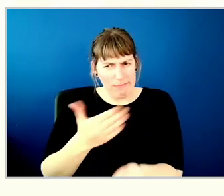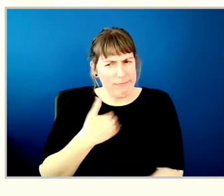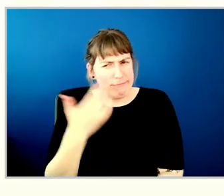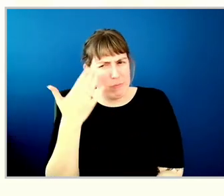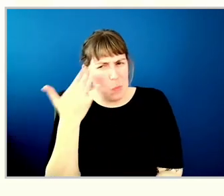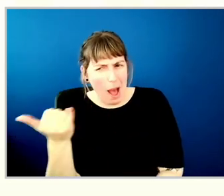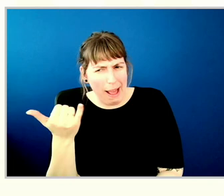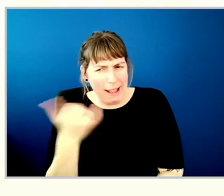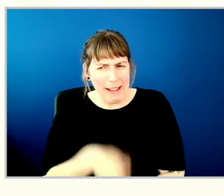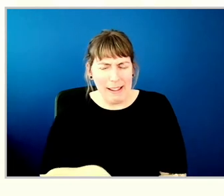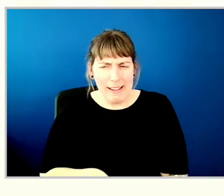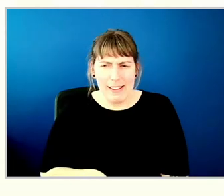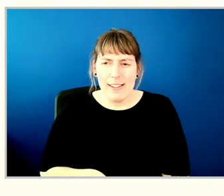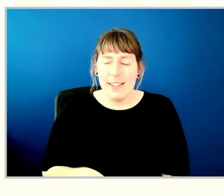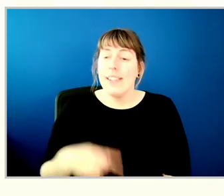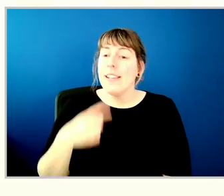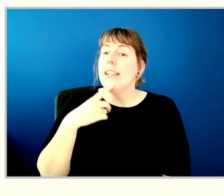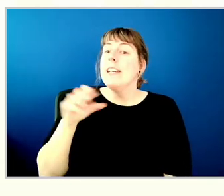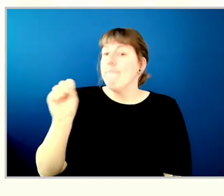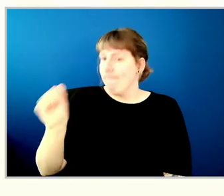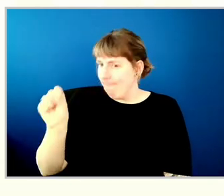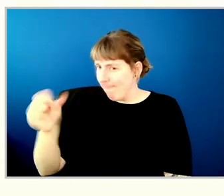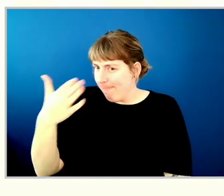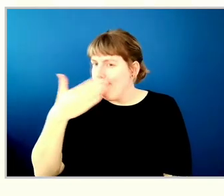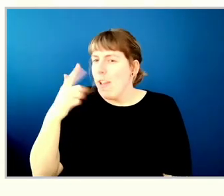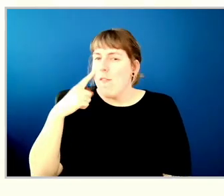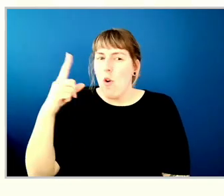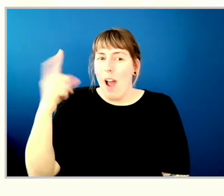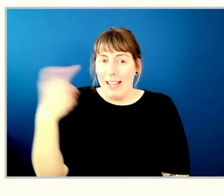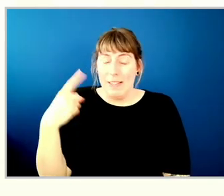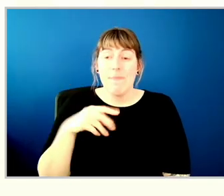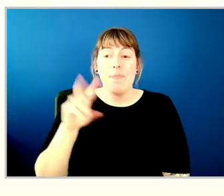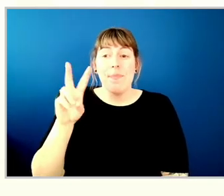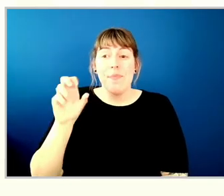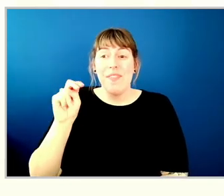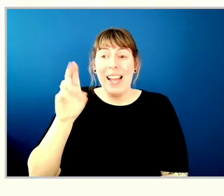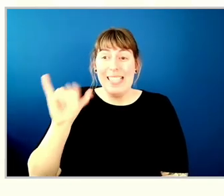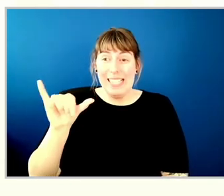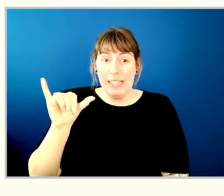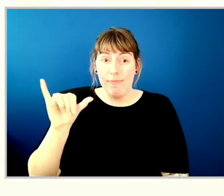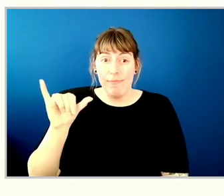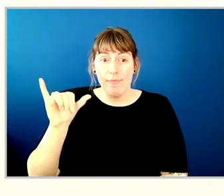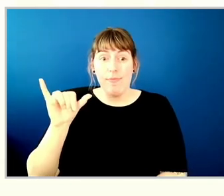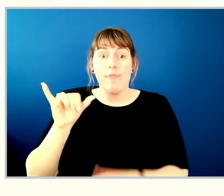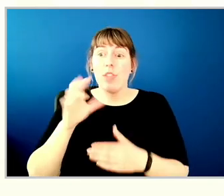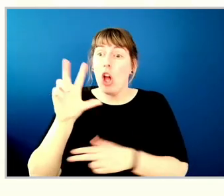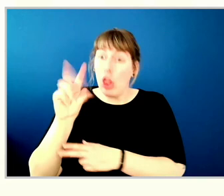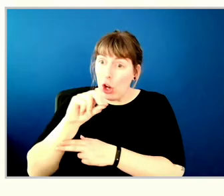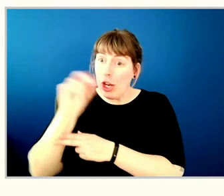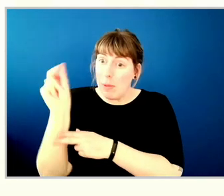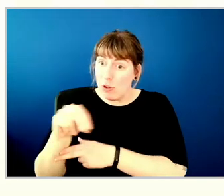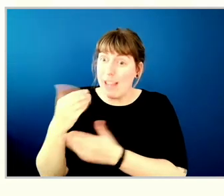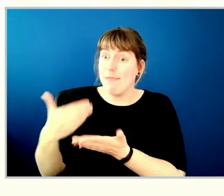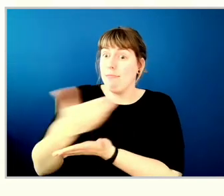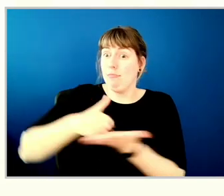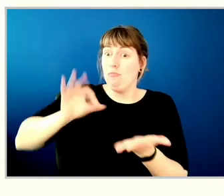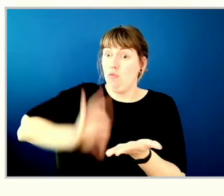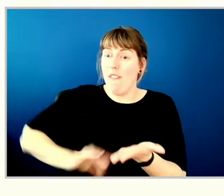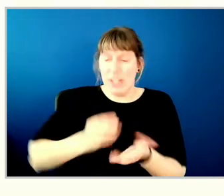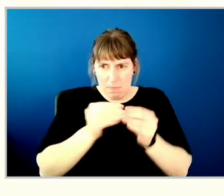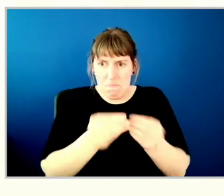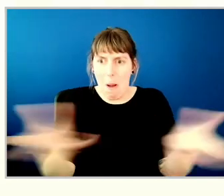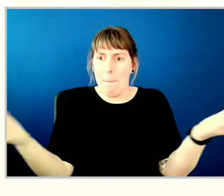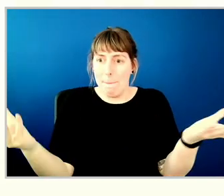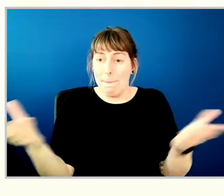Yes, thank you very much. You know, Vancity shares 30% of its net profits every year through our Shared